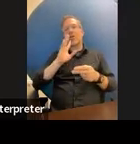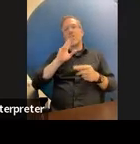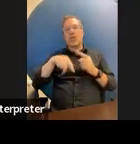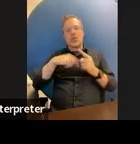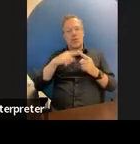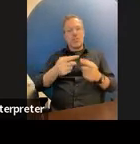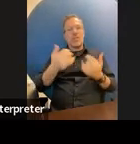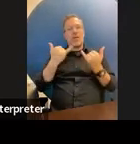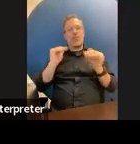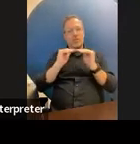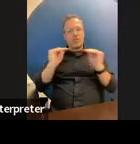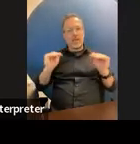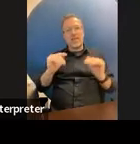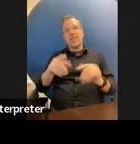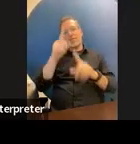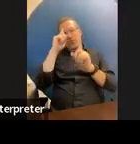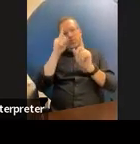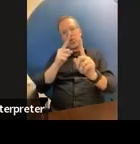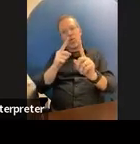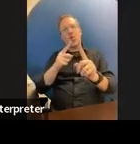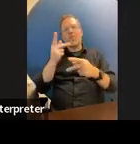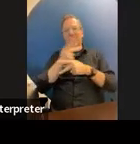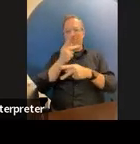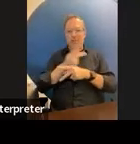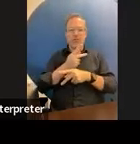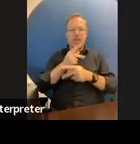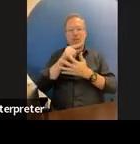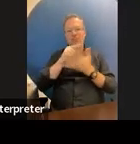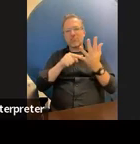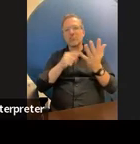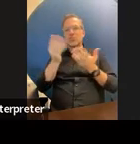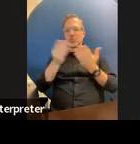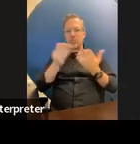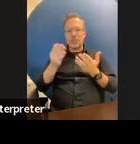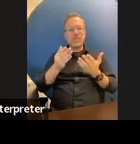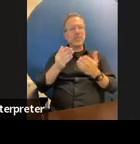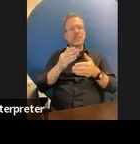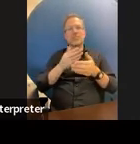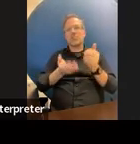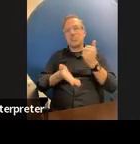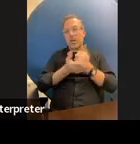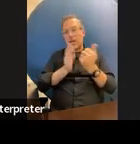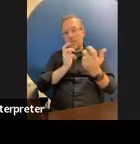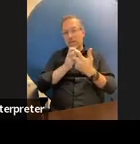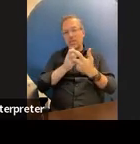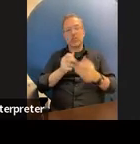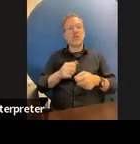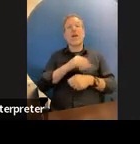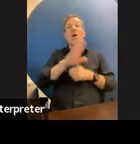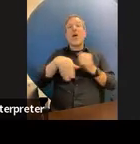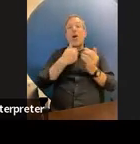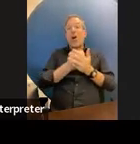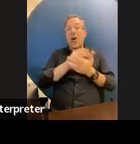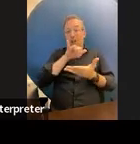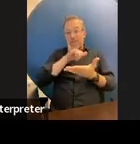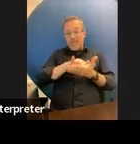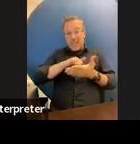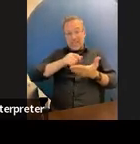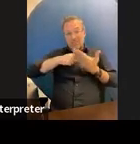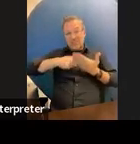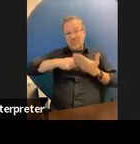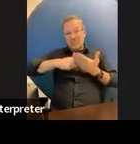levels your goals you've figured out the services accommodations all of that conversation that you've been having